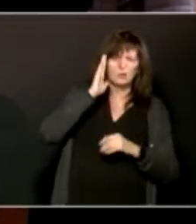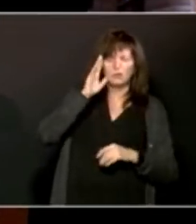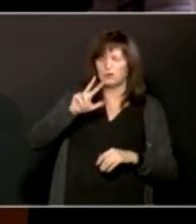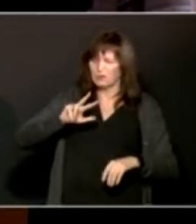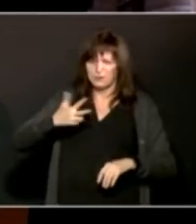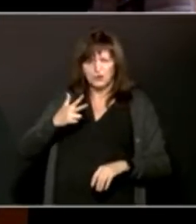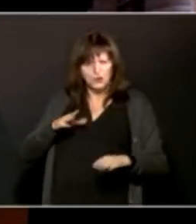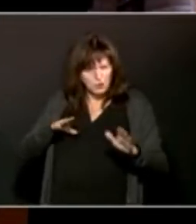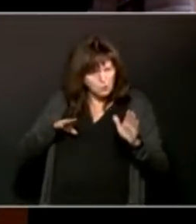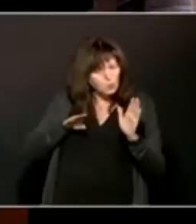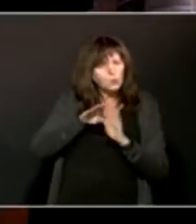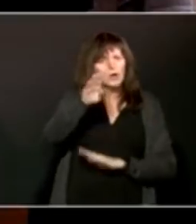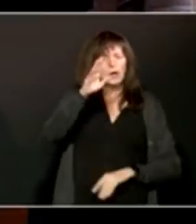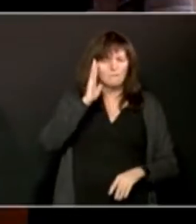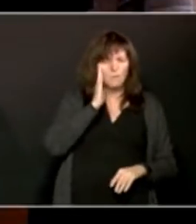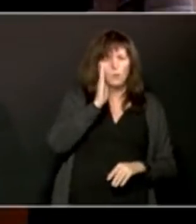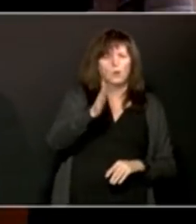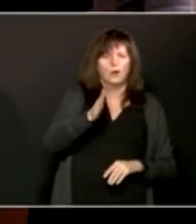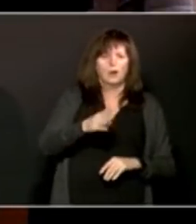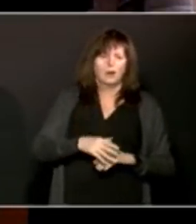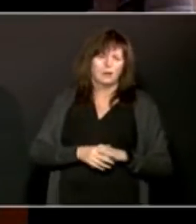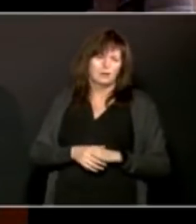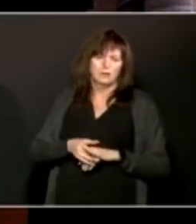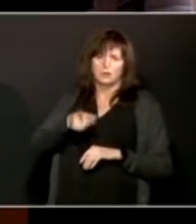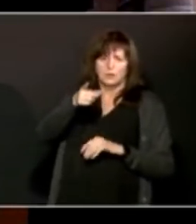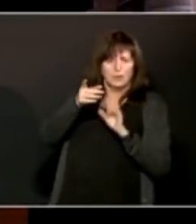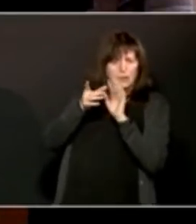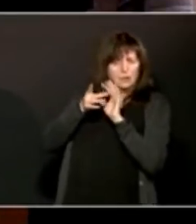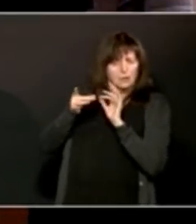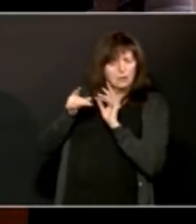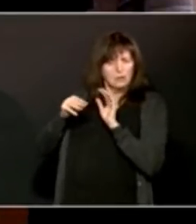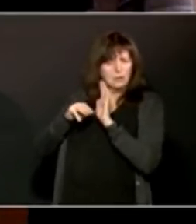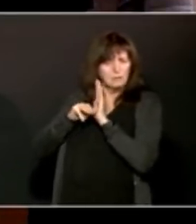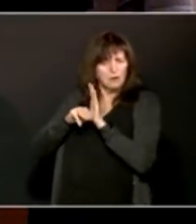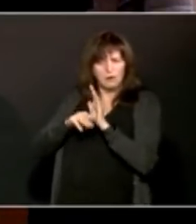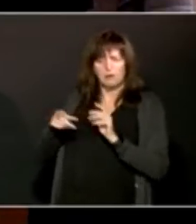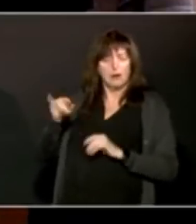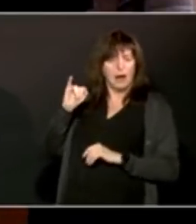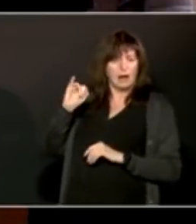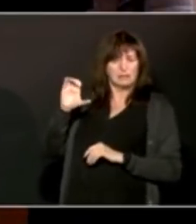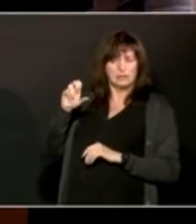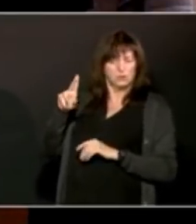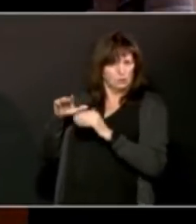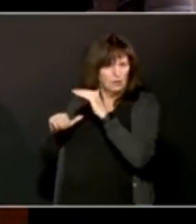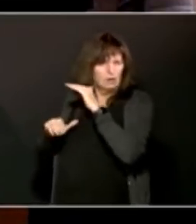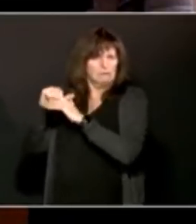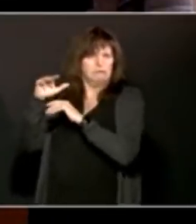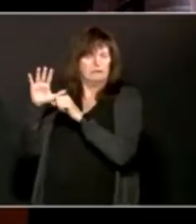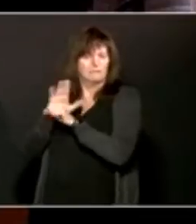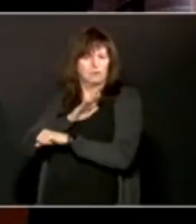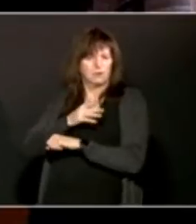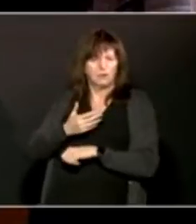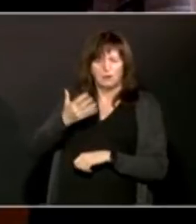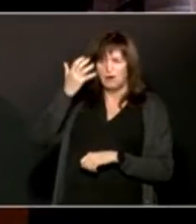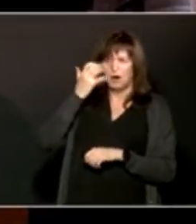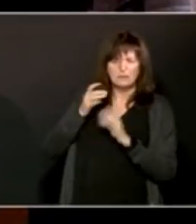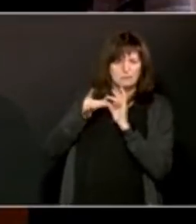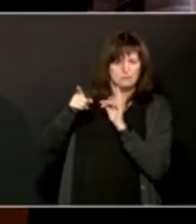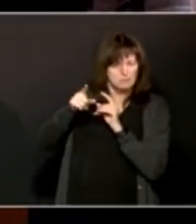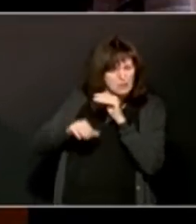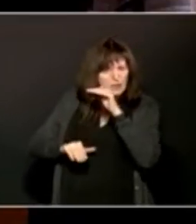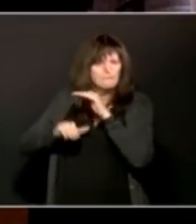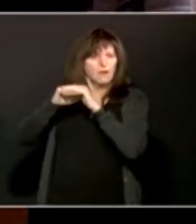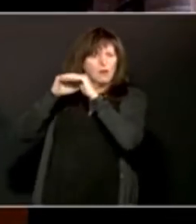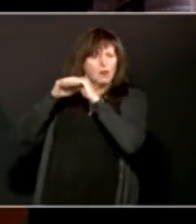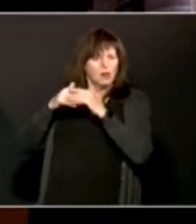increasing hospitalizations, ICU beds, the RT value, the variants they